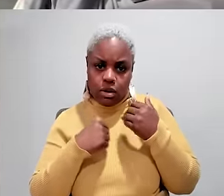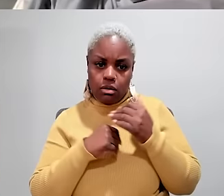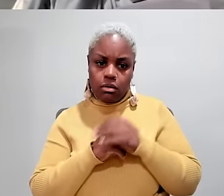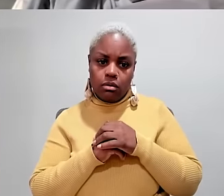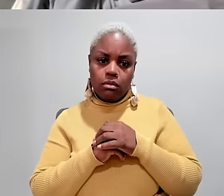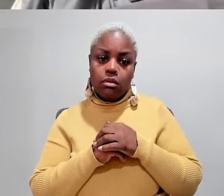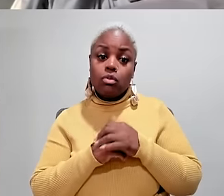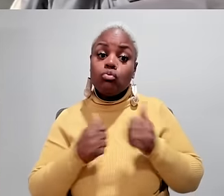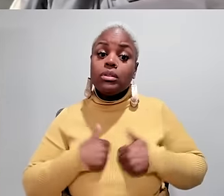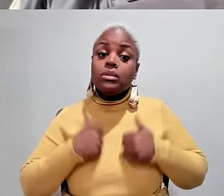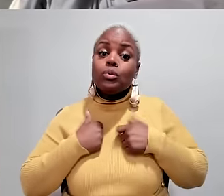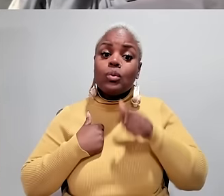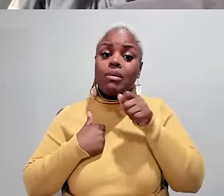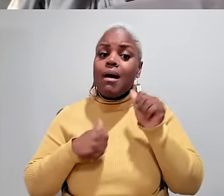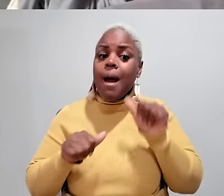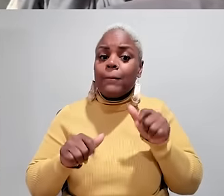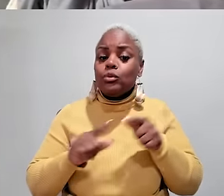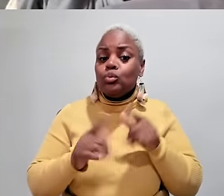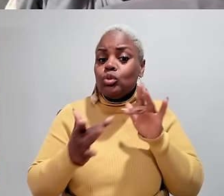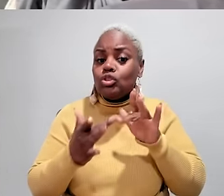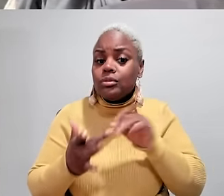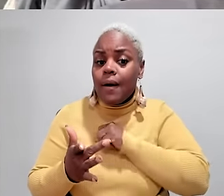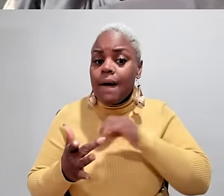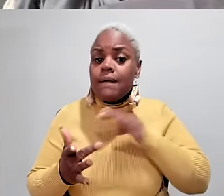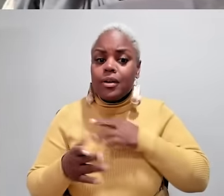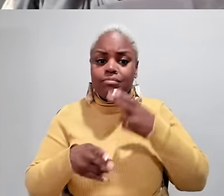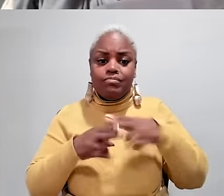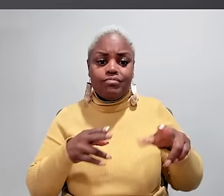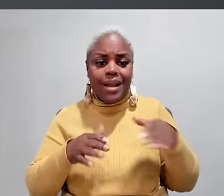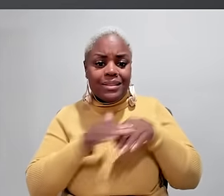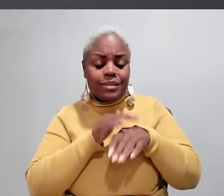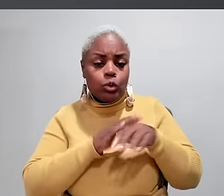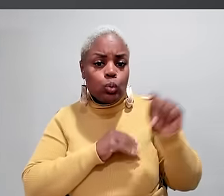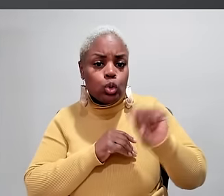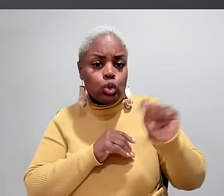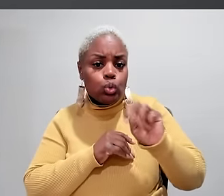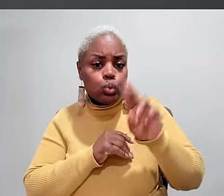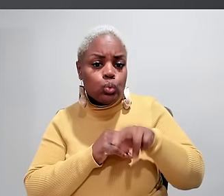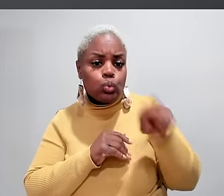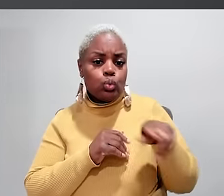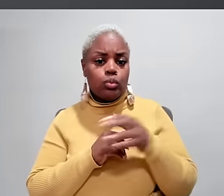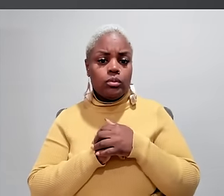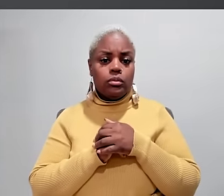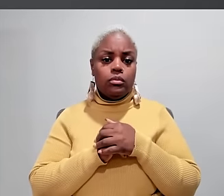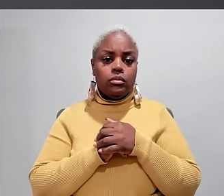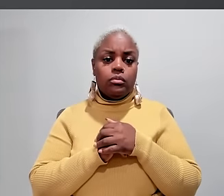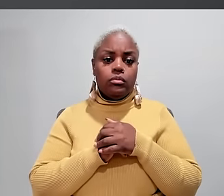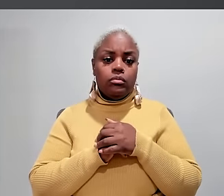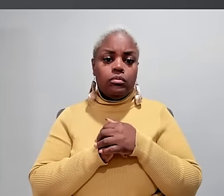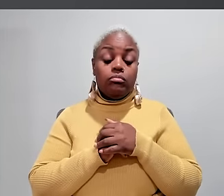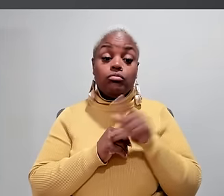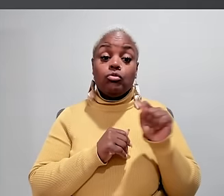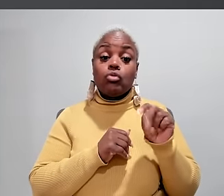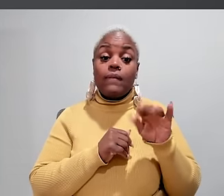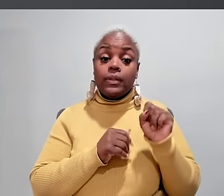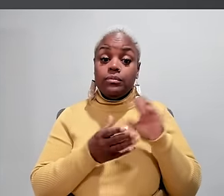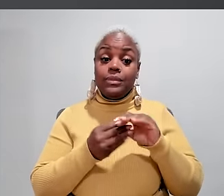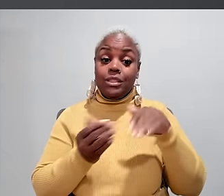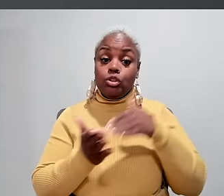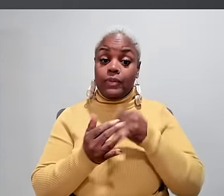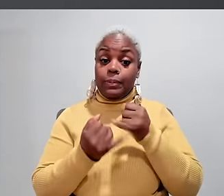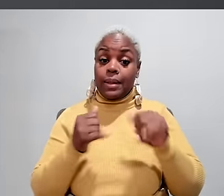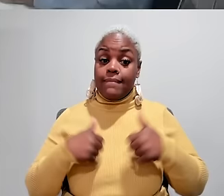found cluttered aisles, residents unable to reach staff, and a shortage of accessible restrooms. TAYLOR